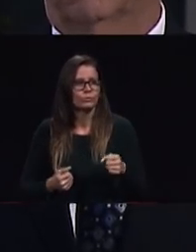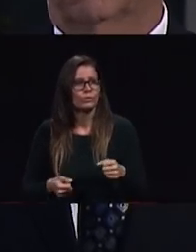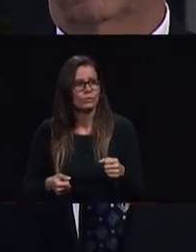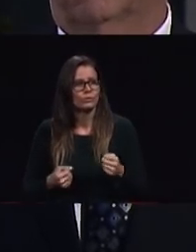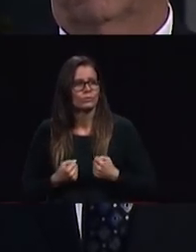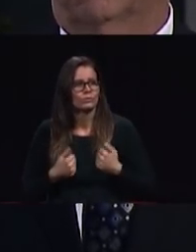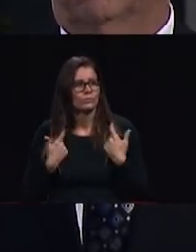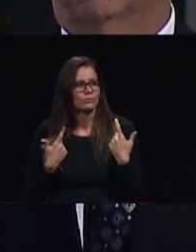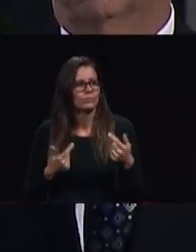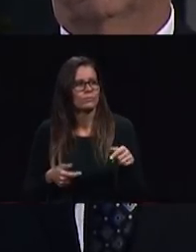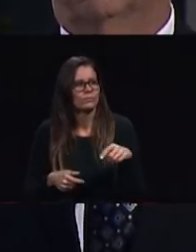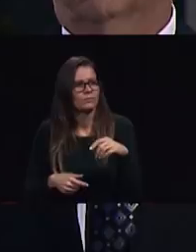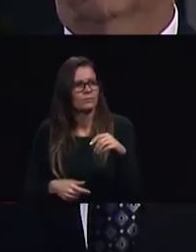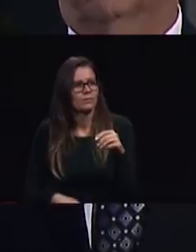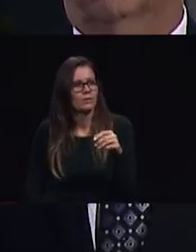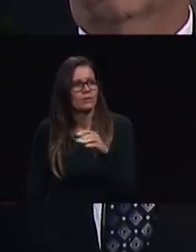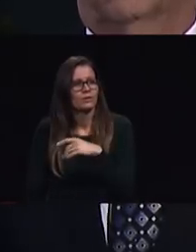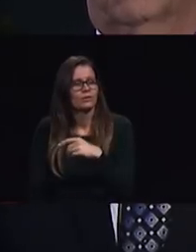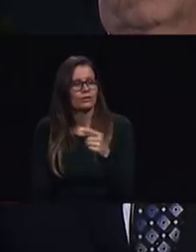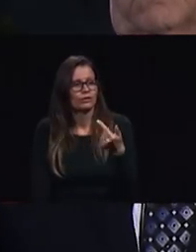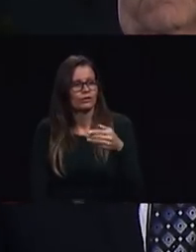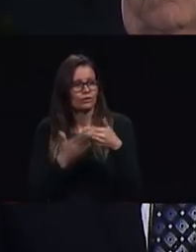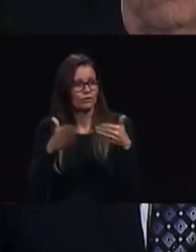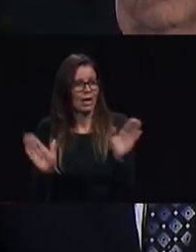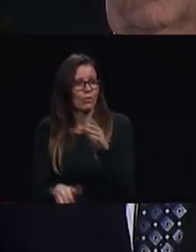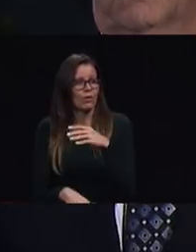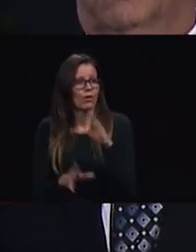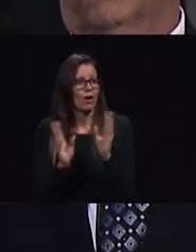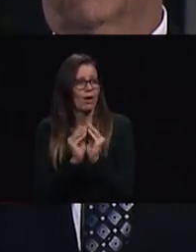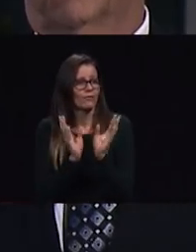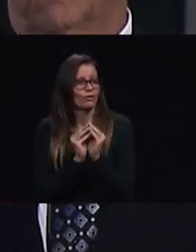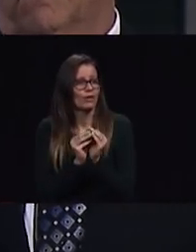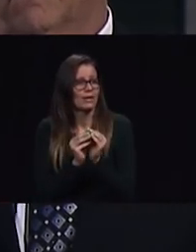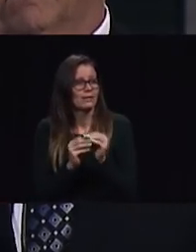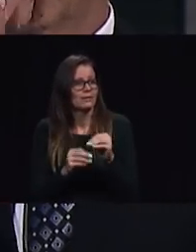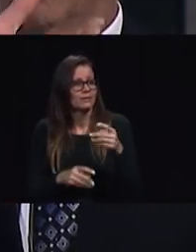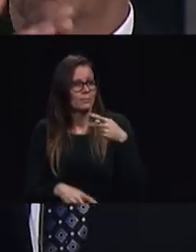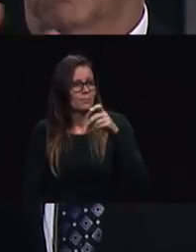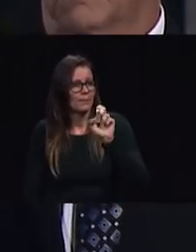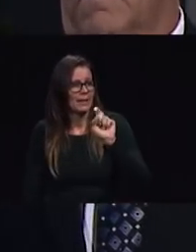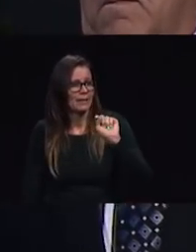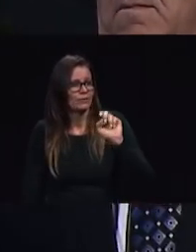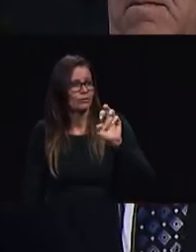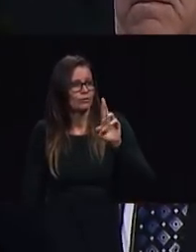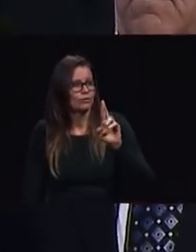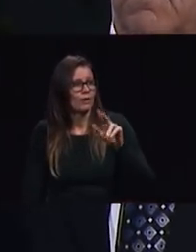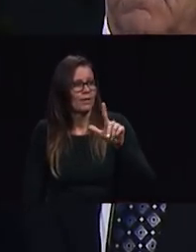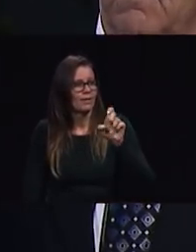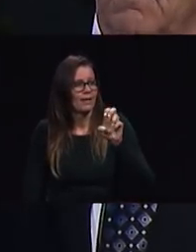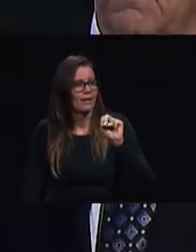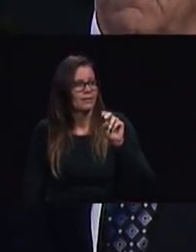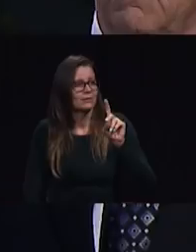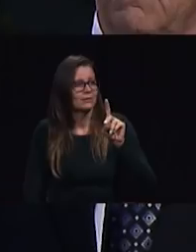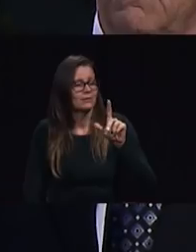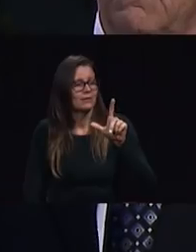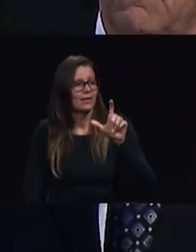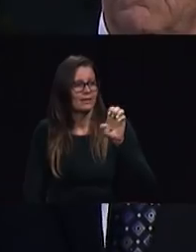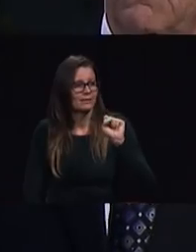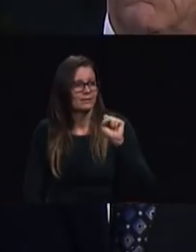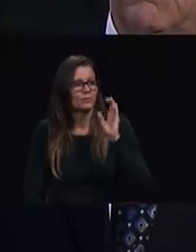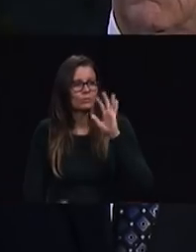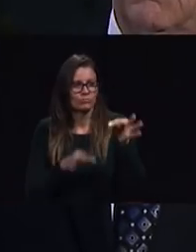health ministries director will tell us how comprehensive health ministry or medical missionary work as it's indicated